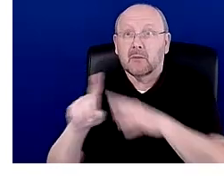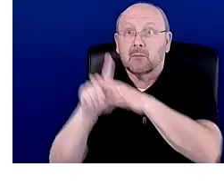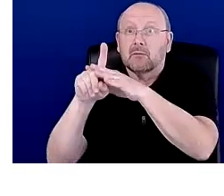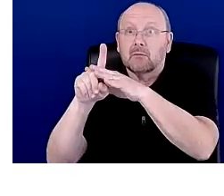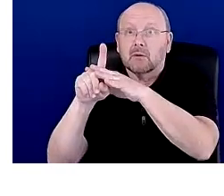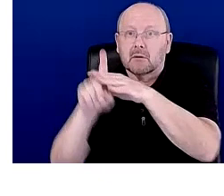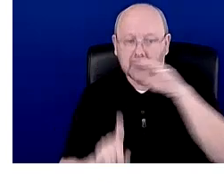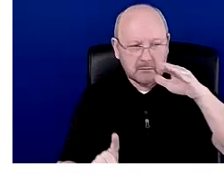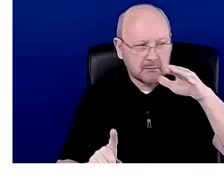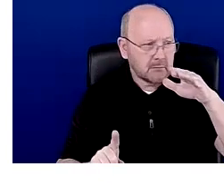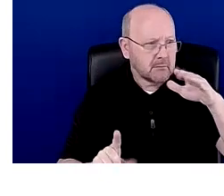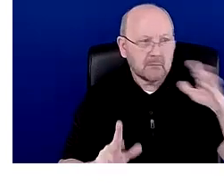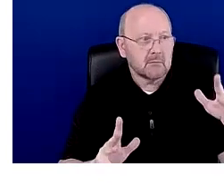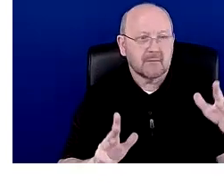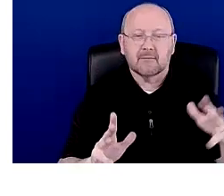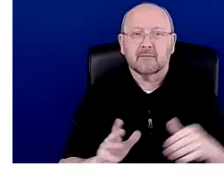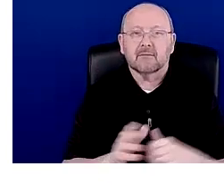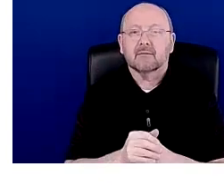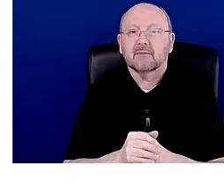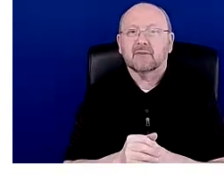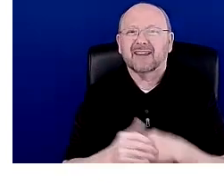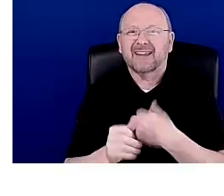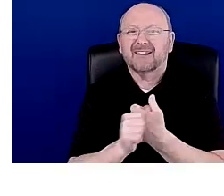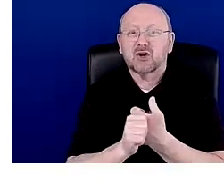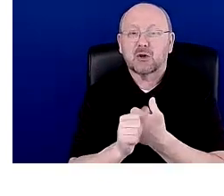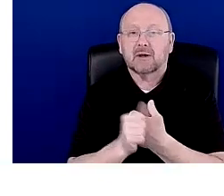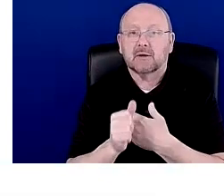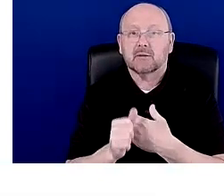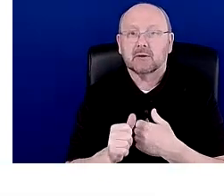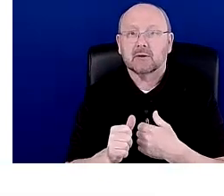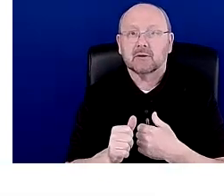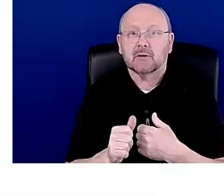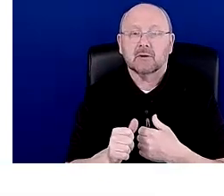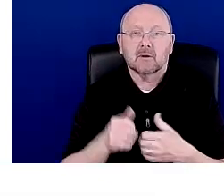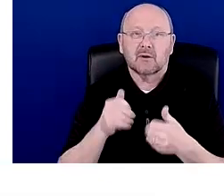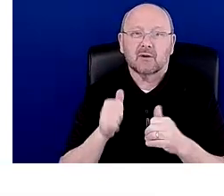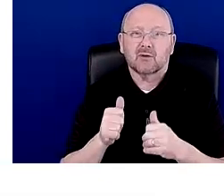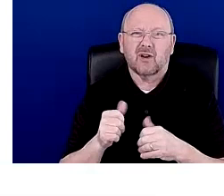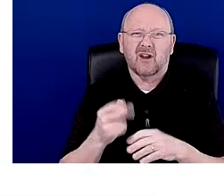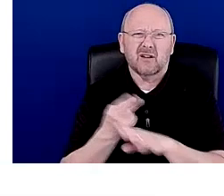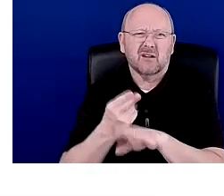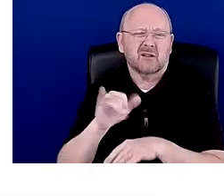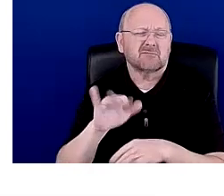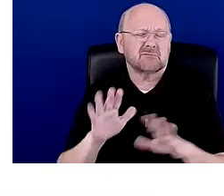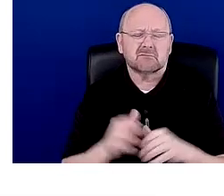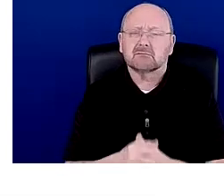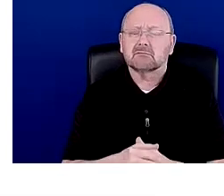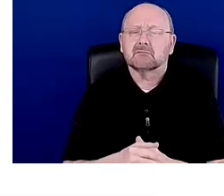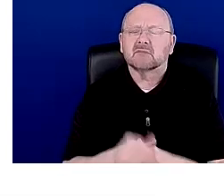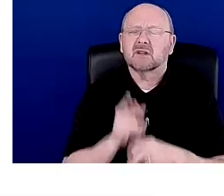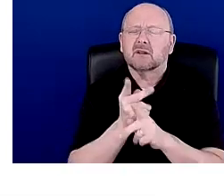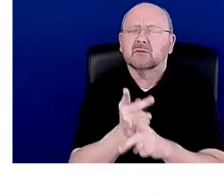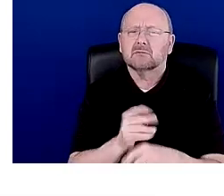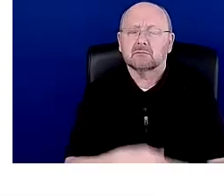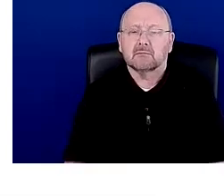it's kind of, it's, it's dangerous to plan your full force around. So yeah. Yeah. Yeah. be careful about that. Yeah.